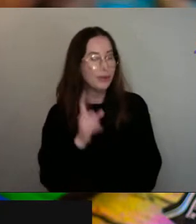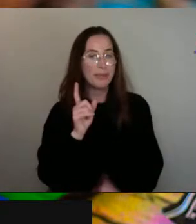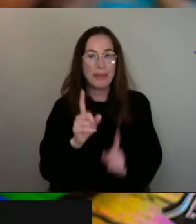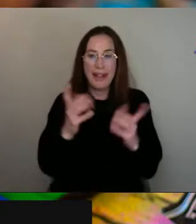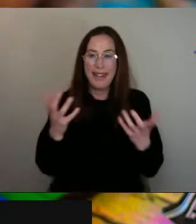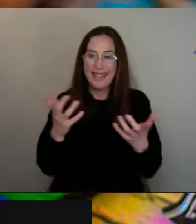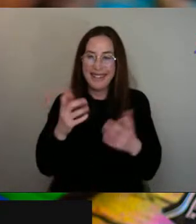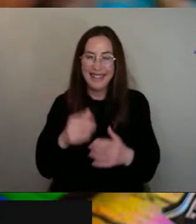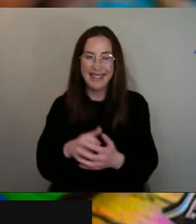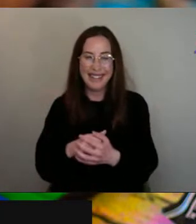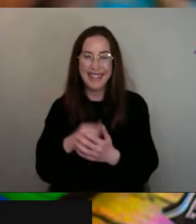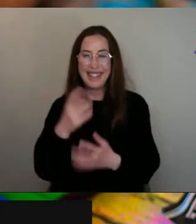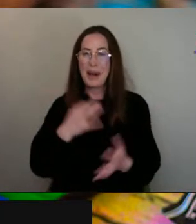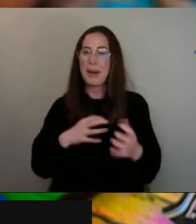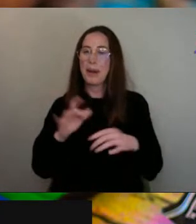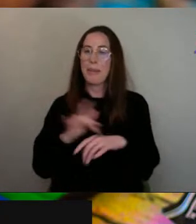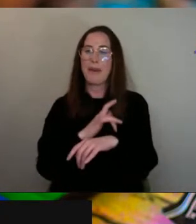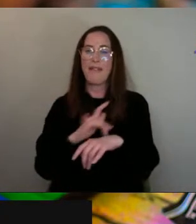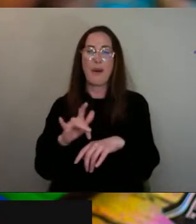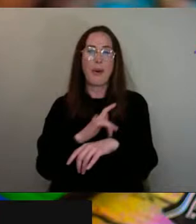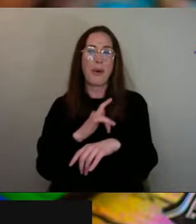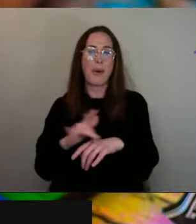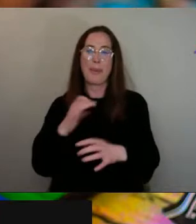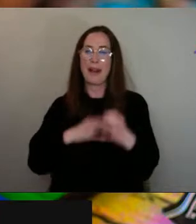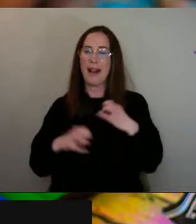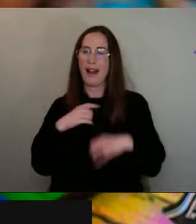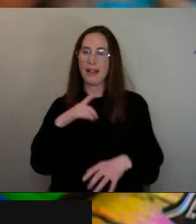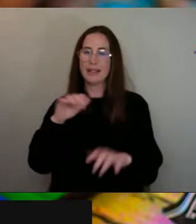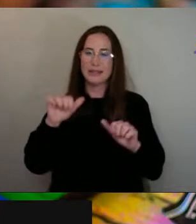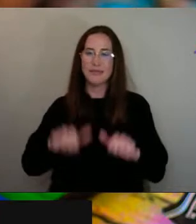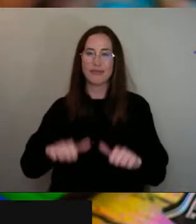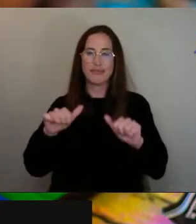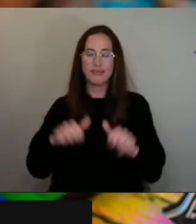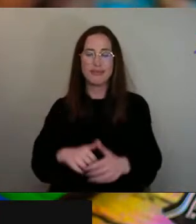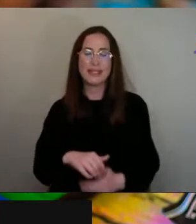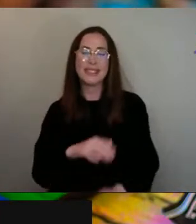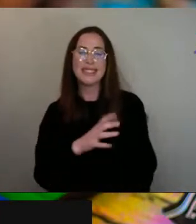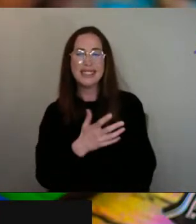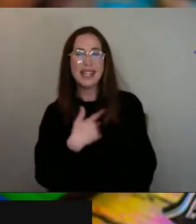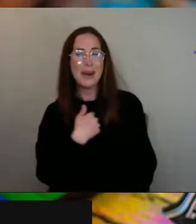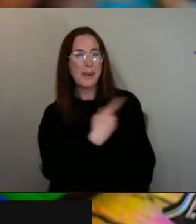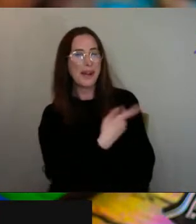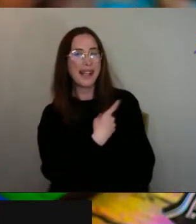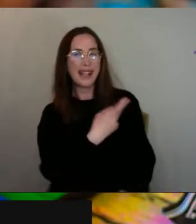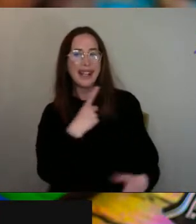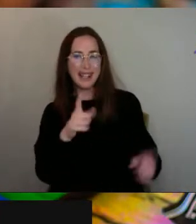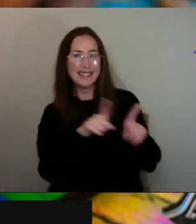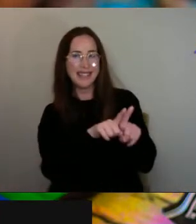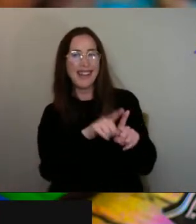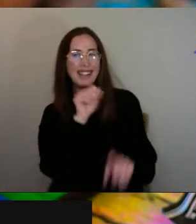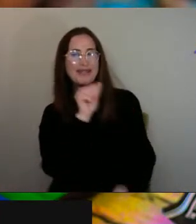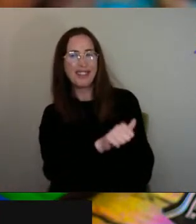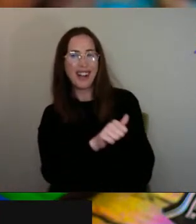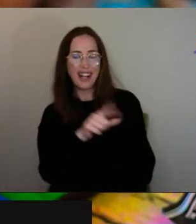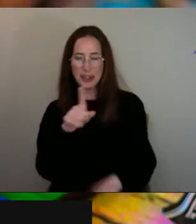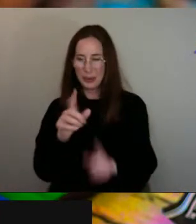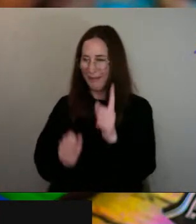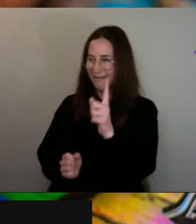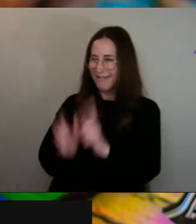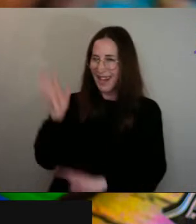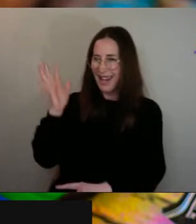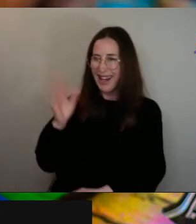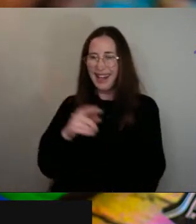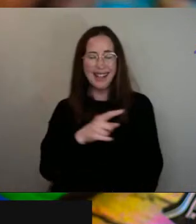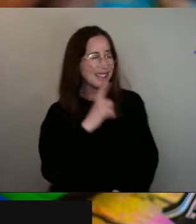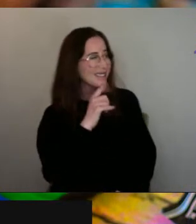you know. Performing arts. You were Oh, yeah. I forgot about that. Yeah, we did that as well. Yeah, used to do